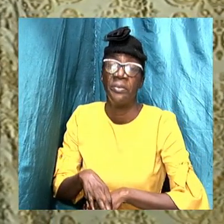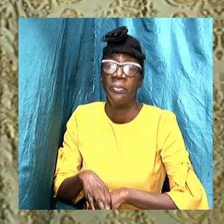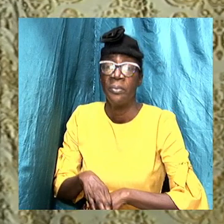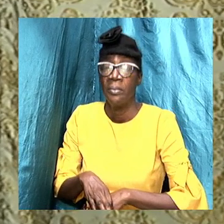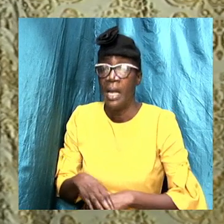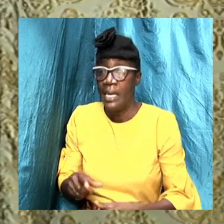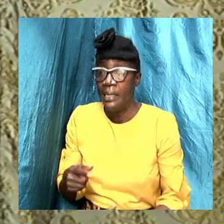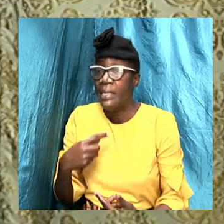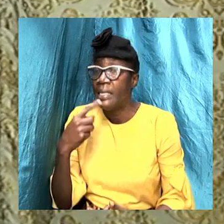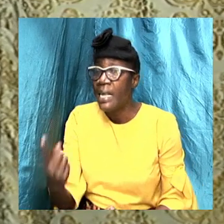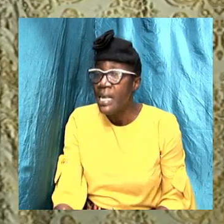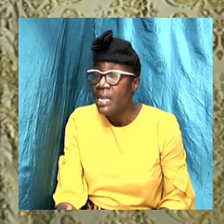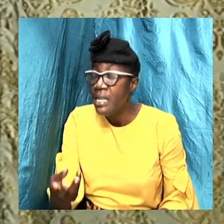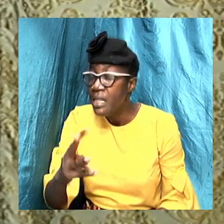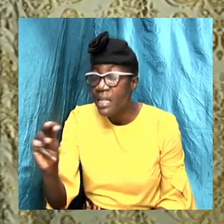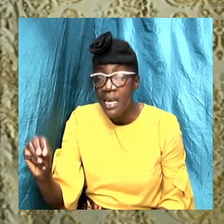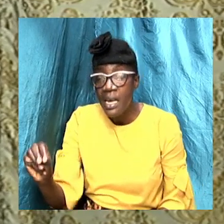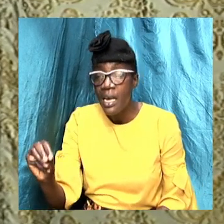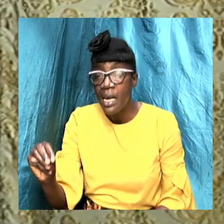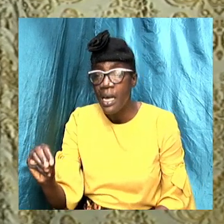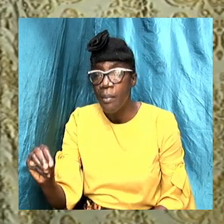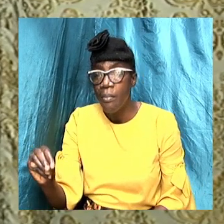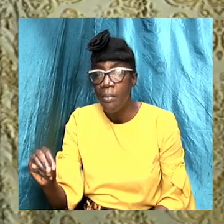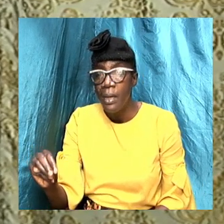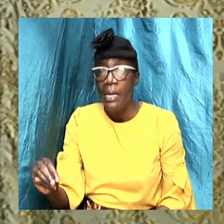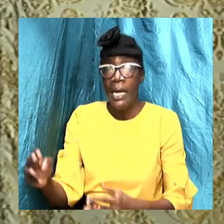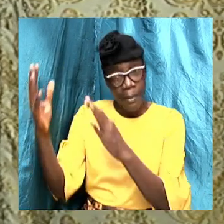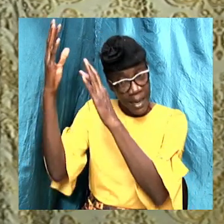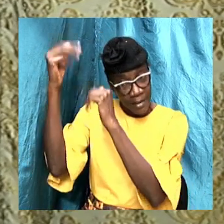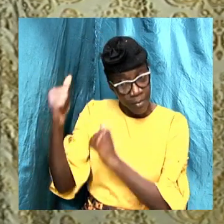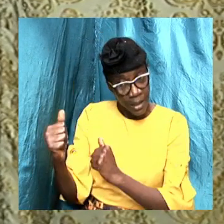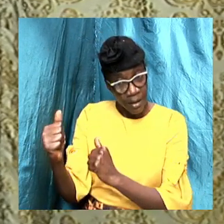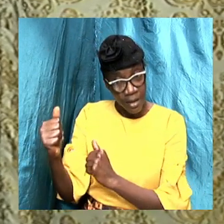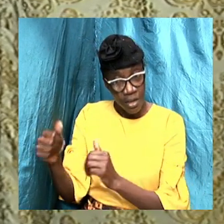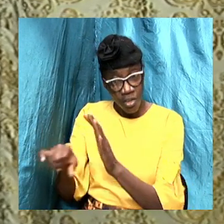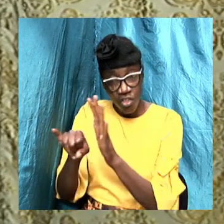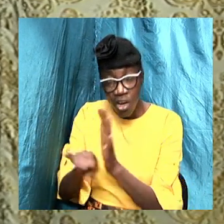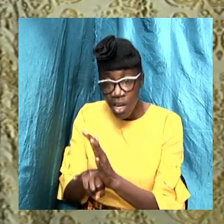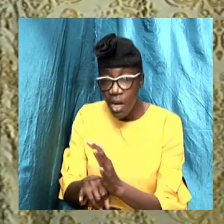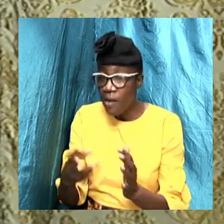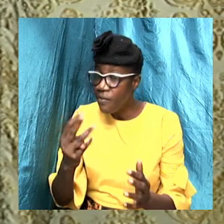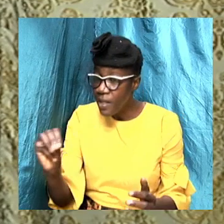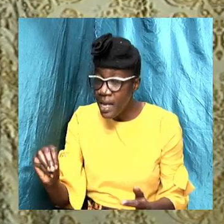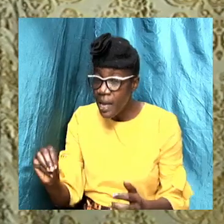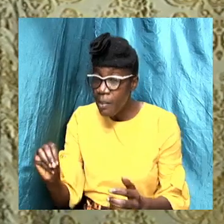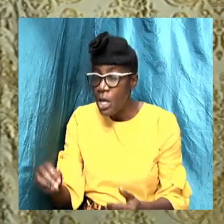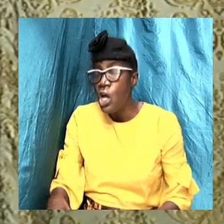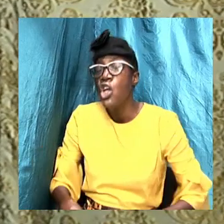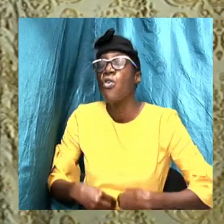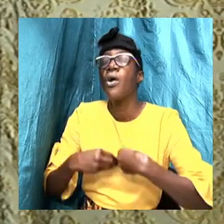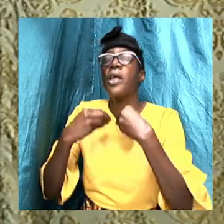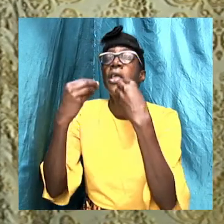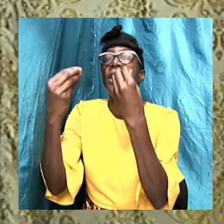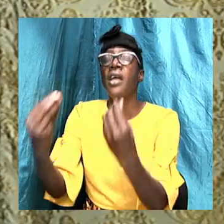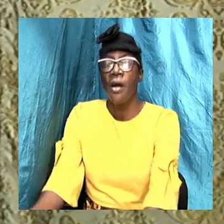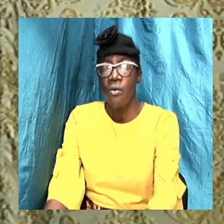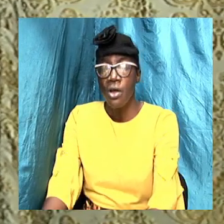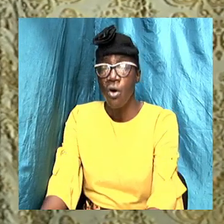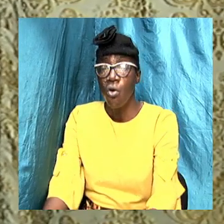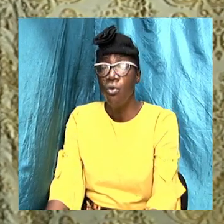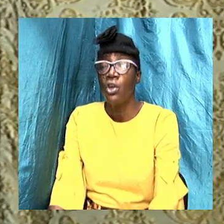instructed them, and, you know, his expectation of them was that they could carry out his instruction